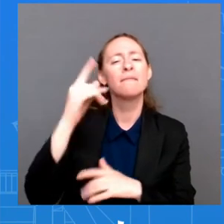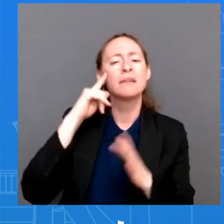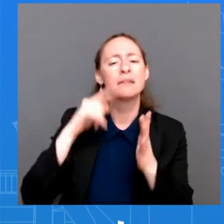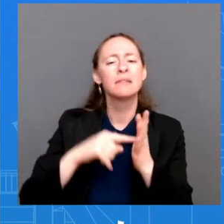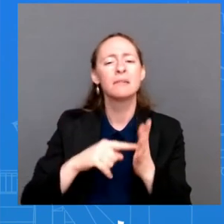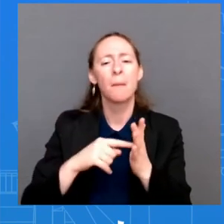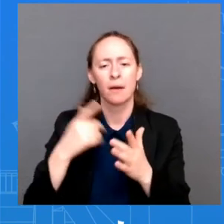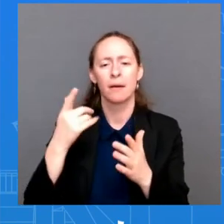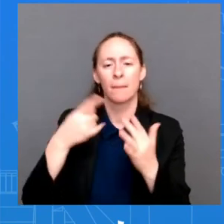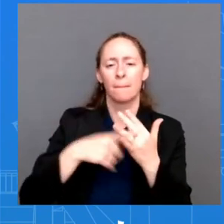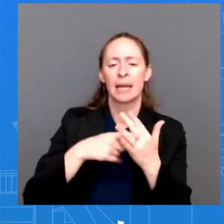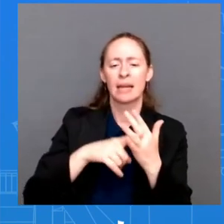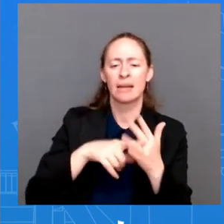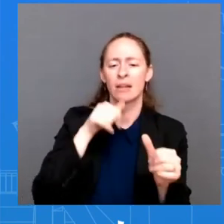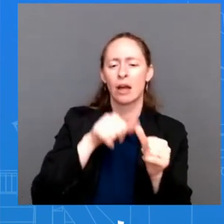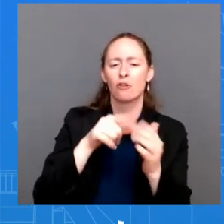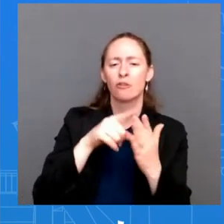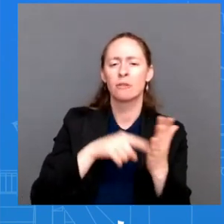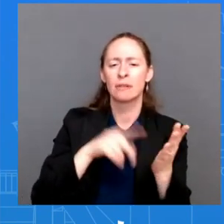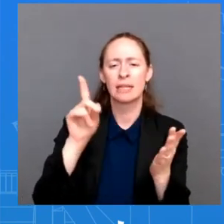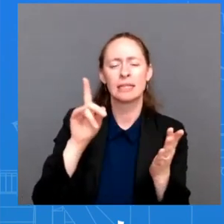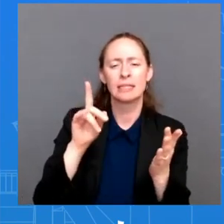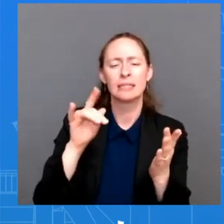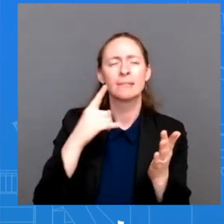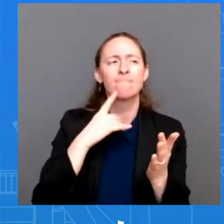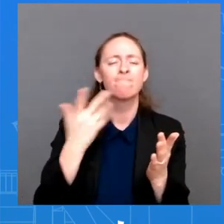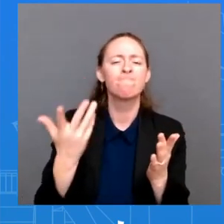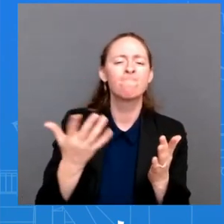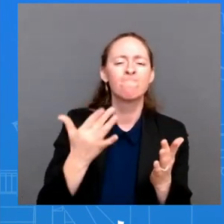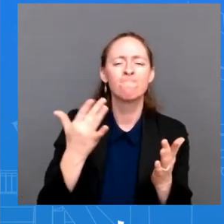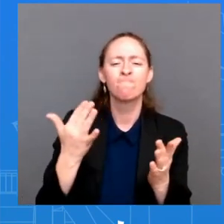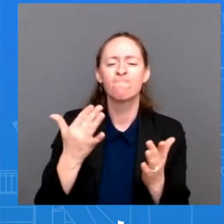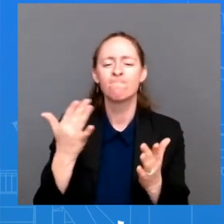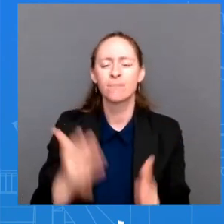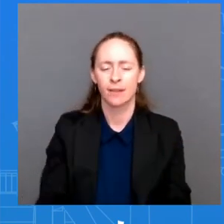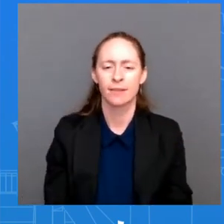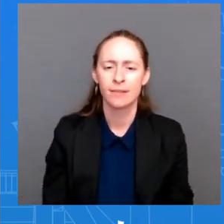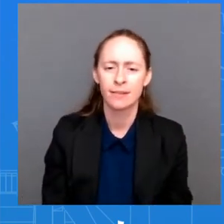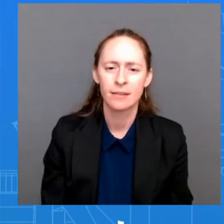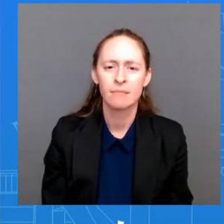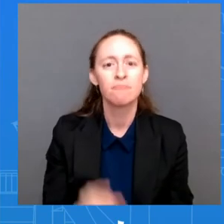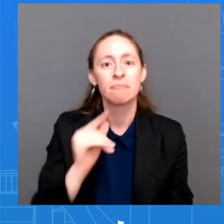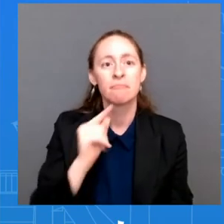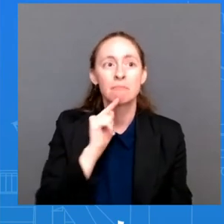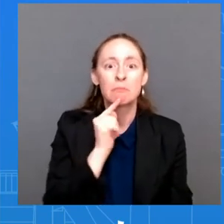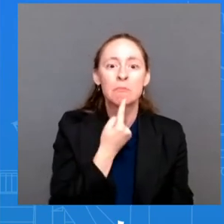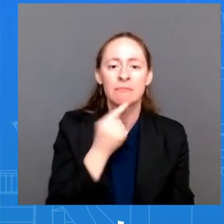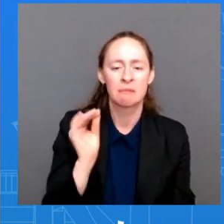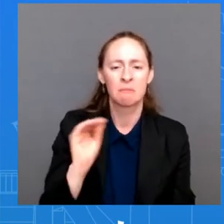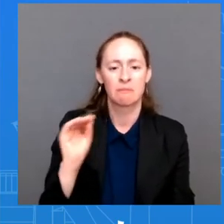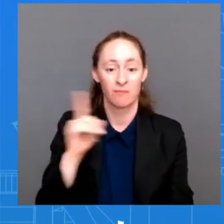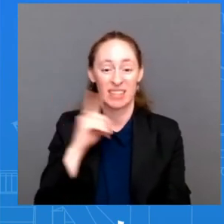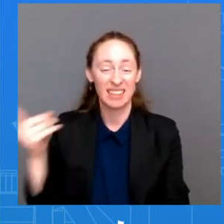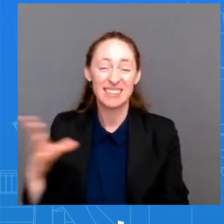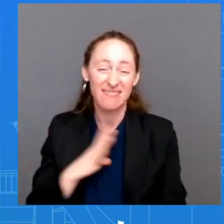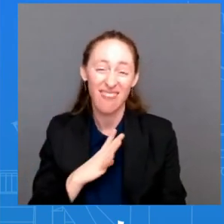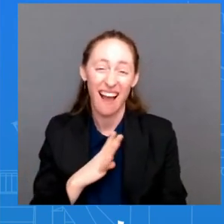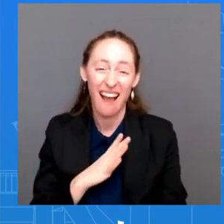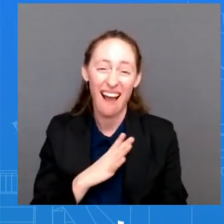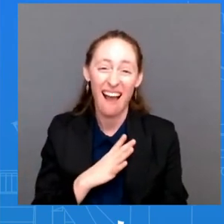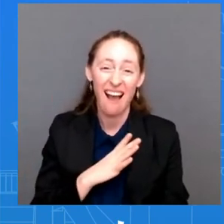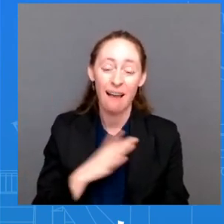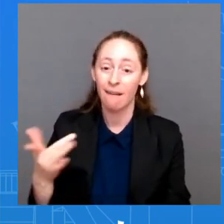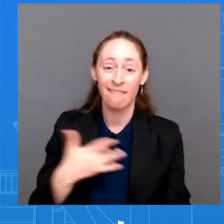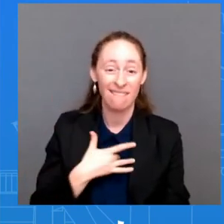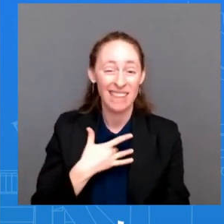uh there's nothing like severe right because he feels fine right he feels he feels good but as we know